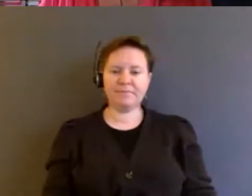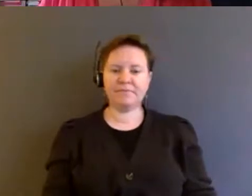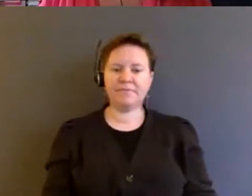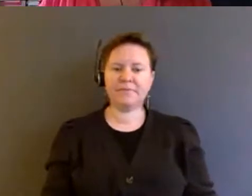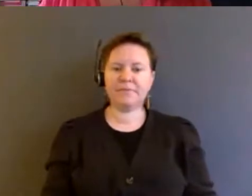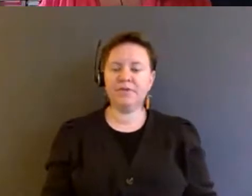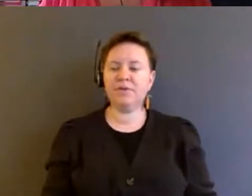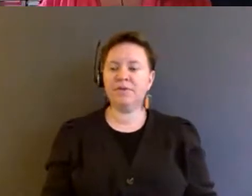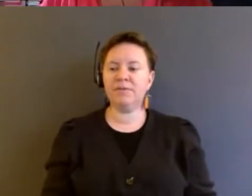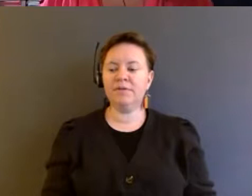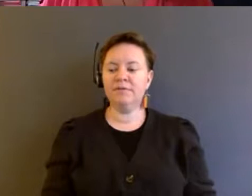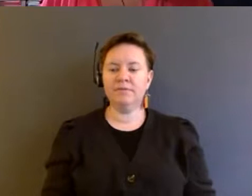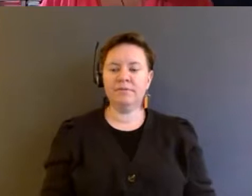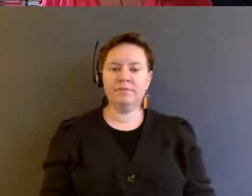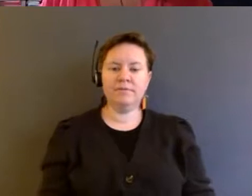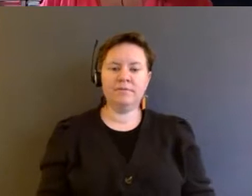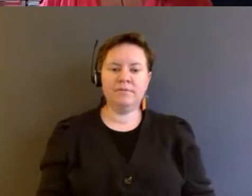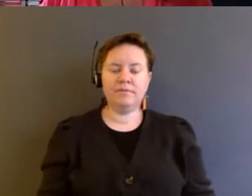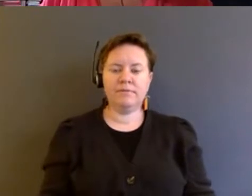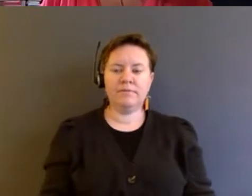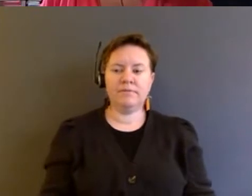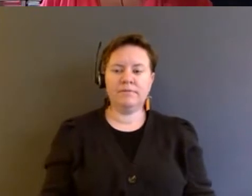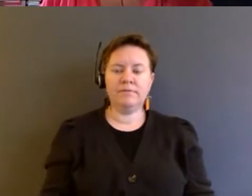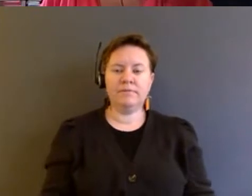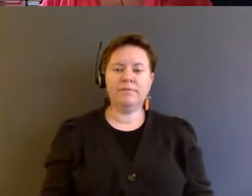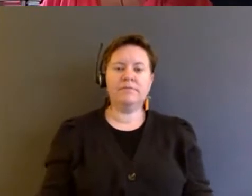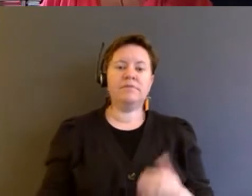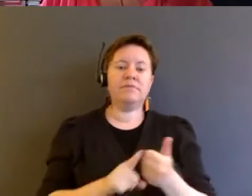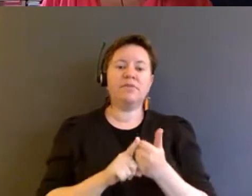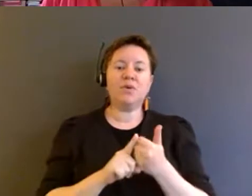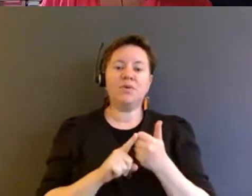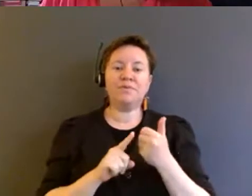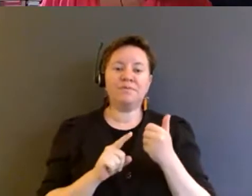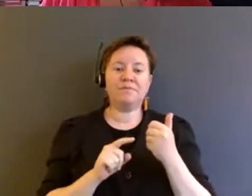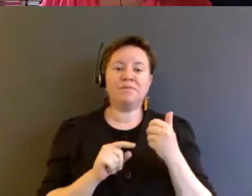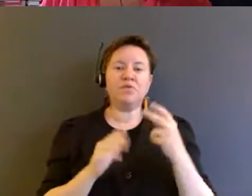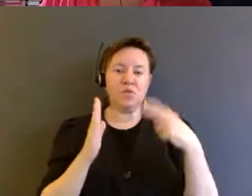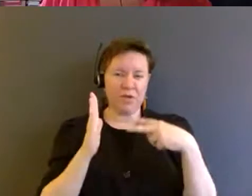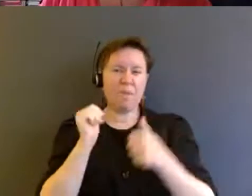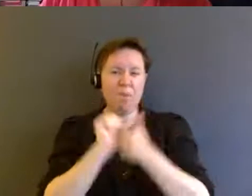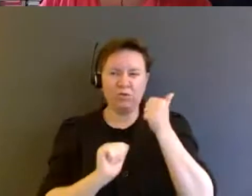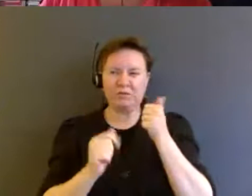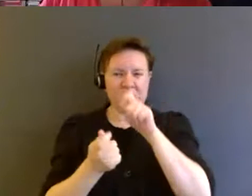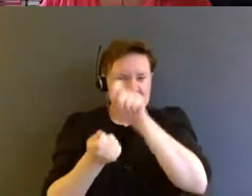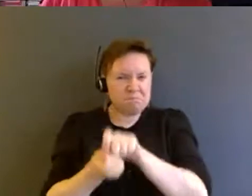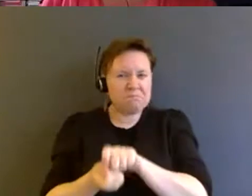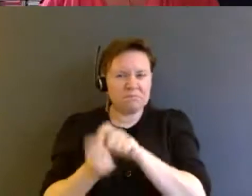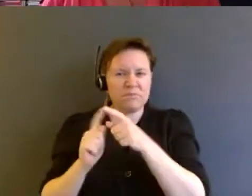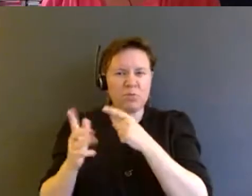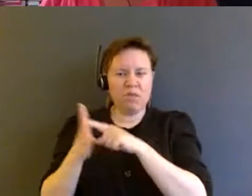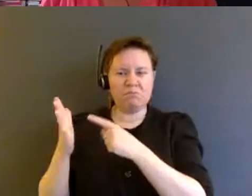All right. So Tina and Heidi, I'm going to read mostly verbatim from what I sent you.